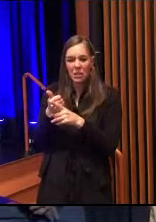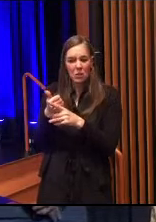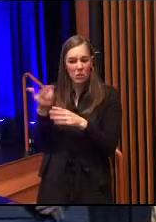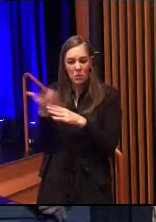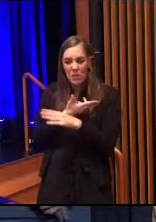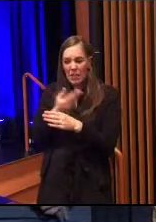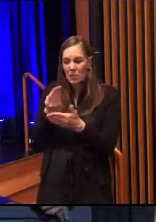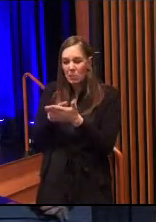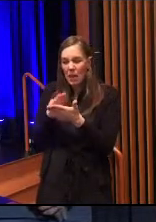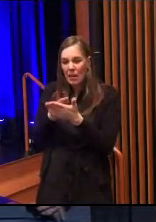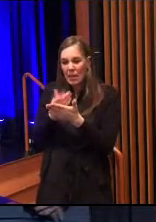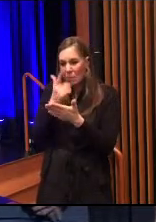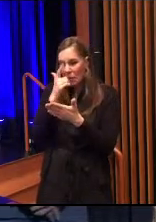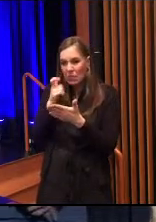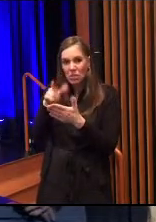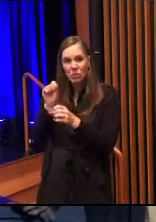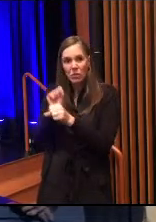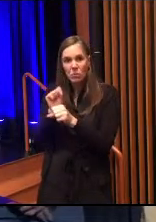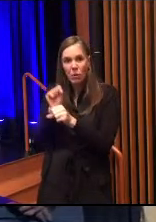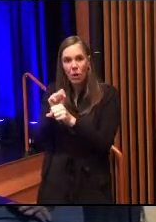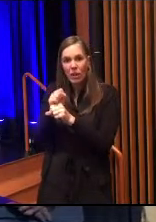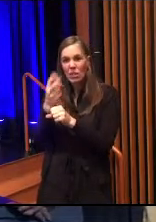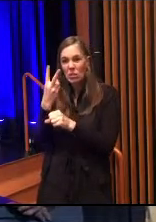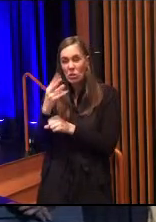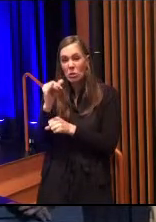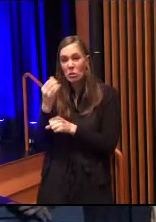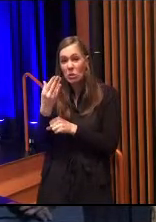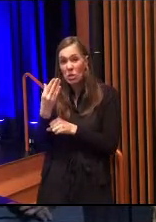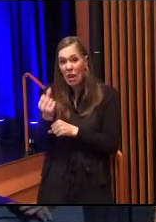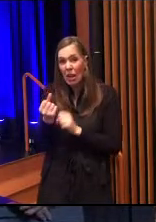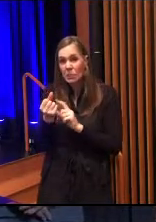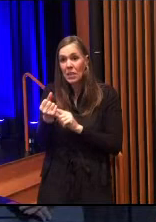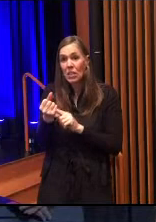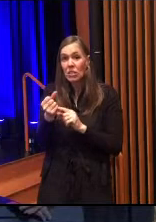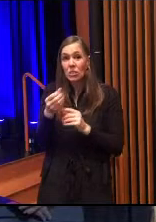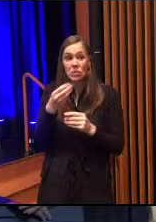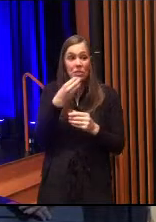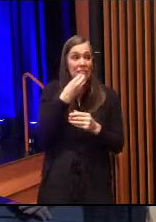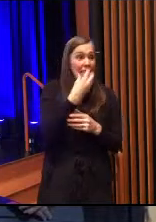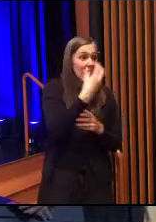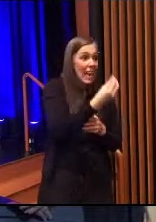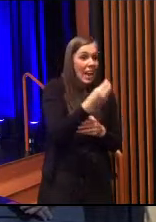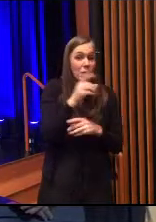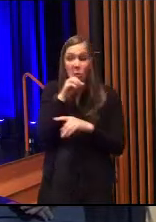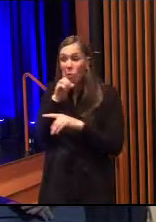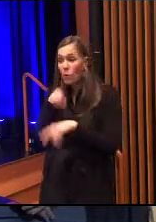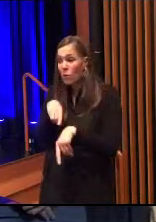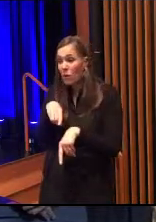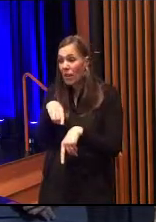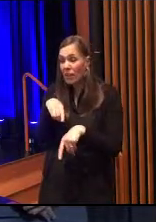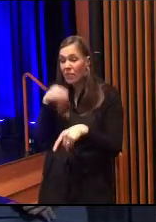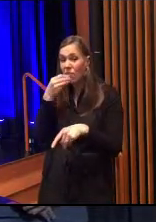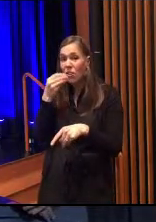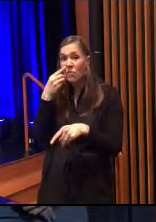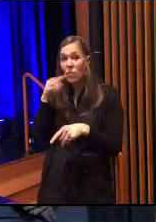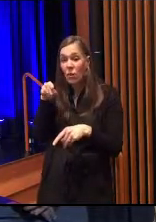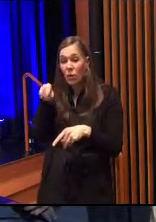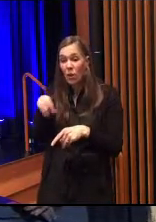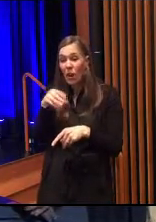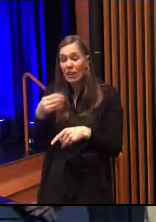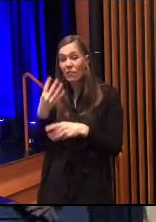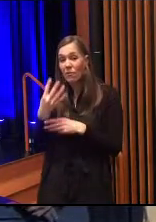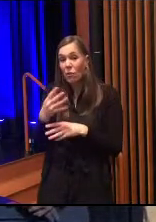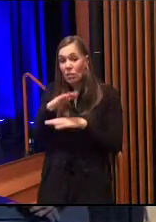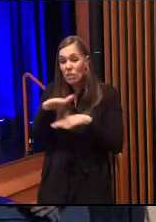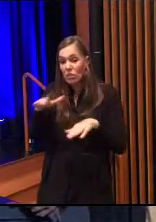from the two jobs that she worked because she was eating out, ordering in every night for her and her four children because she